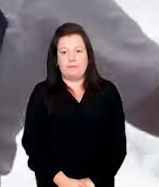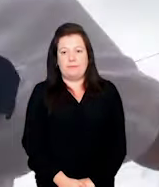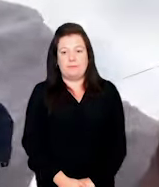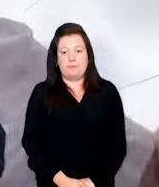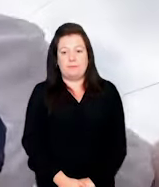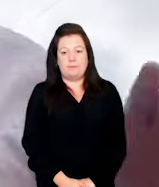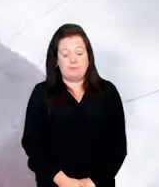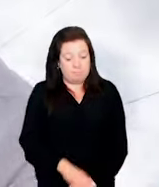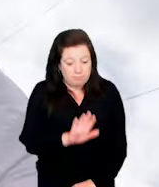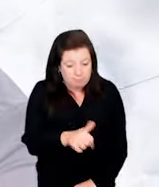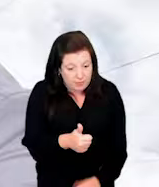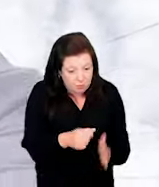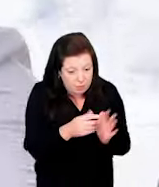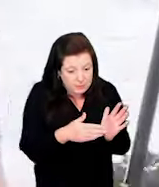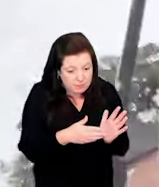Have you heard all right, sir?